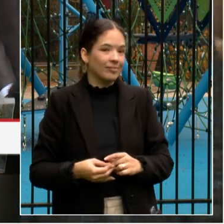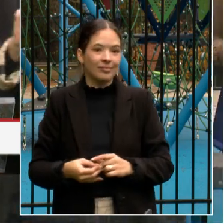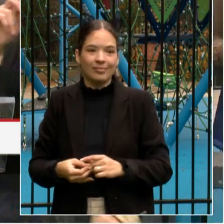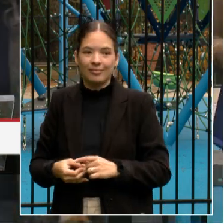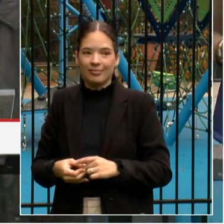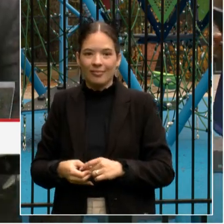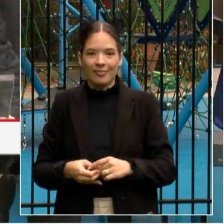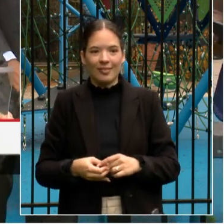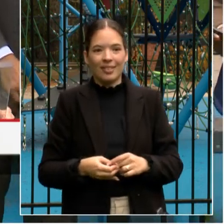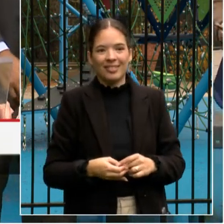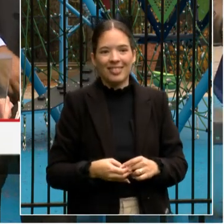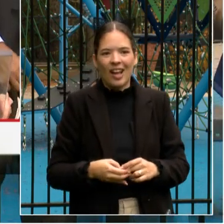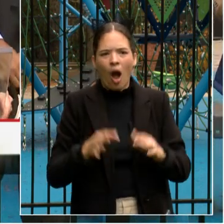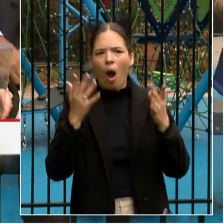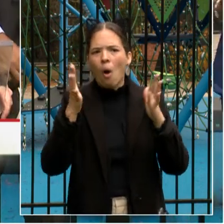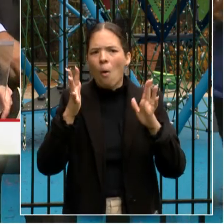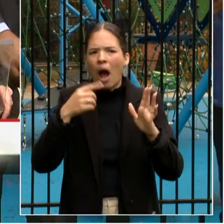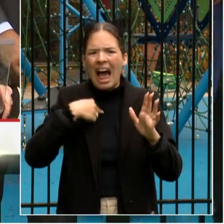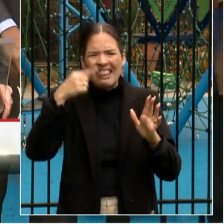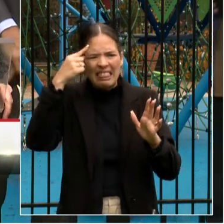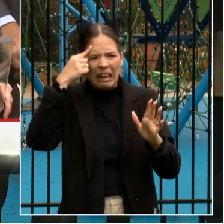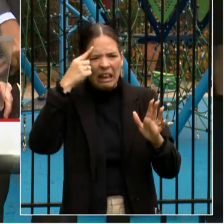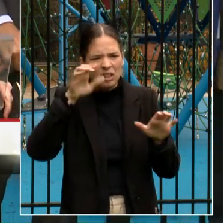I think I'm supposed to do something.